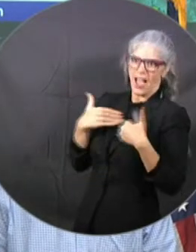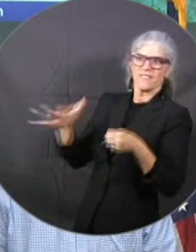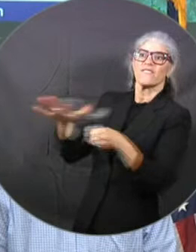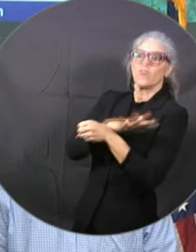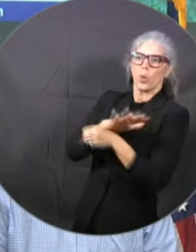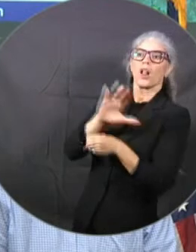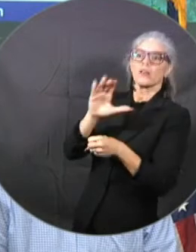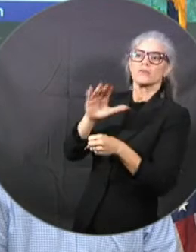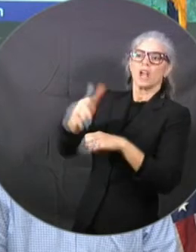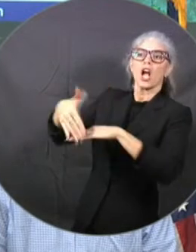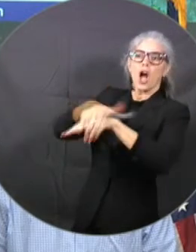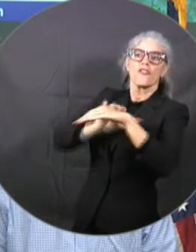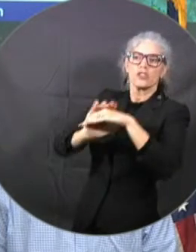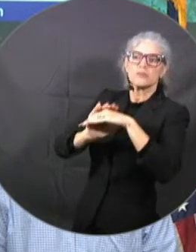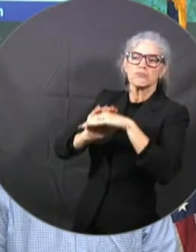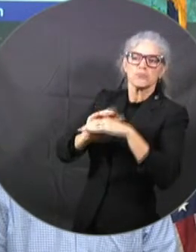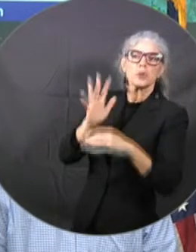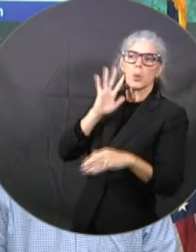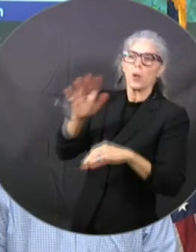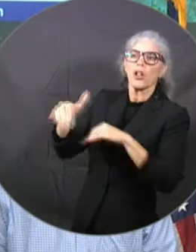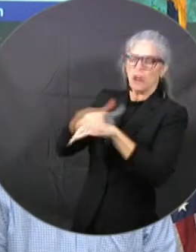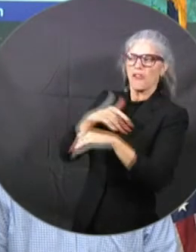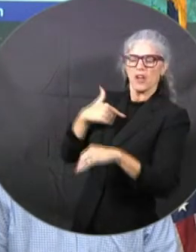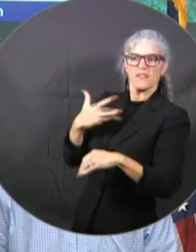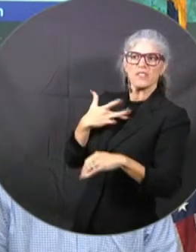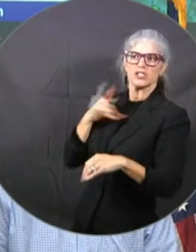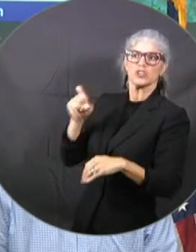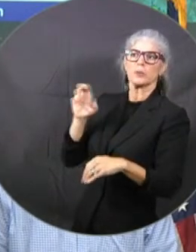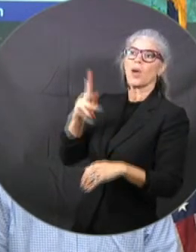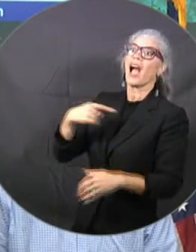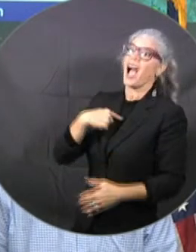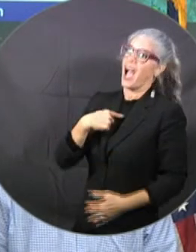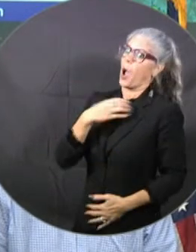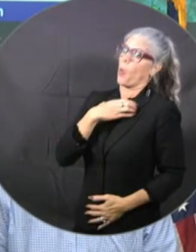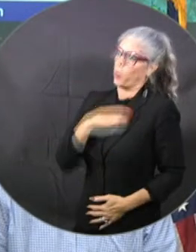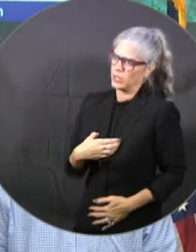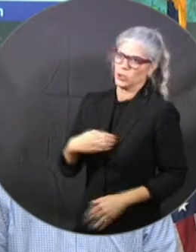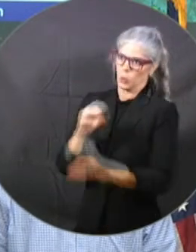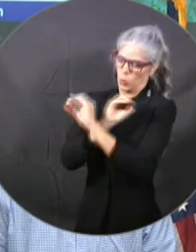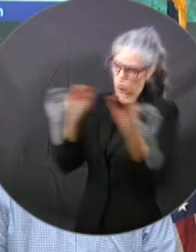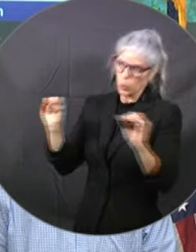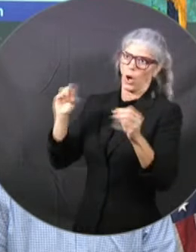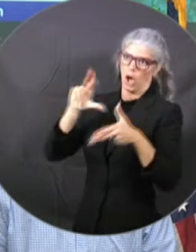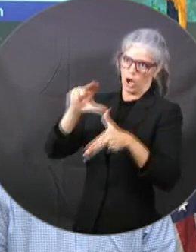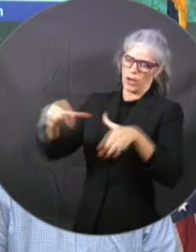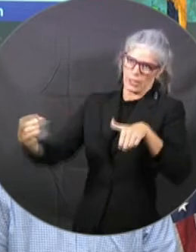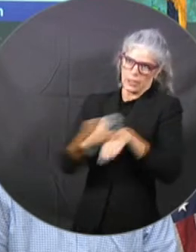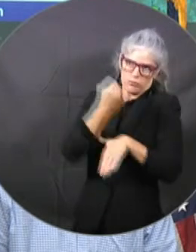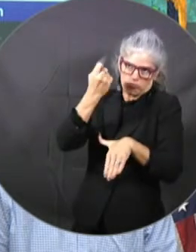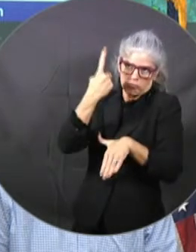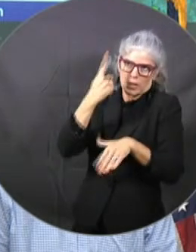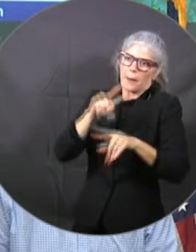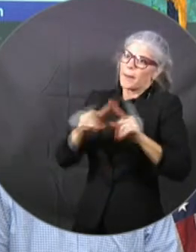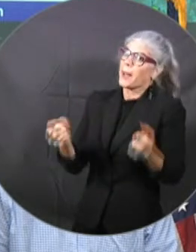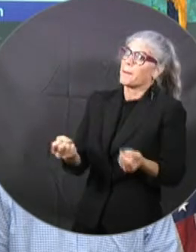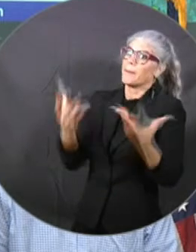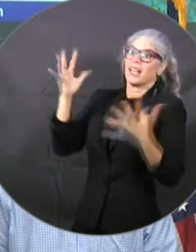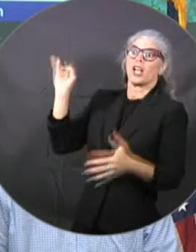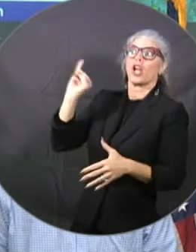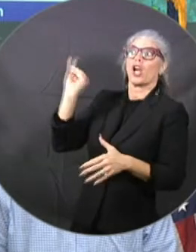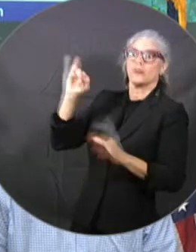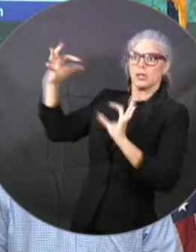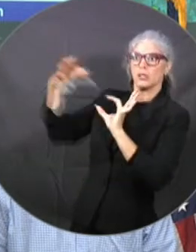have it. But I do think the fact that people are coming into the market for the first time in a long time shows that that we identified problems